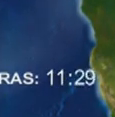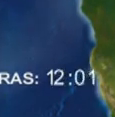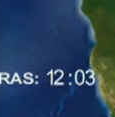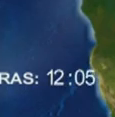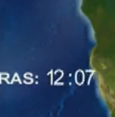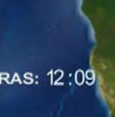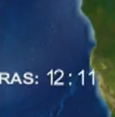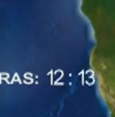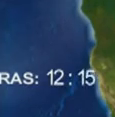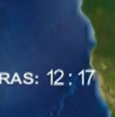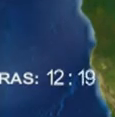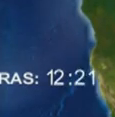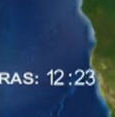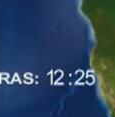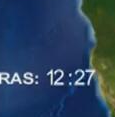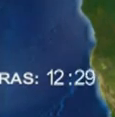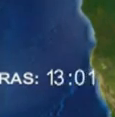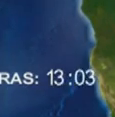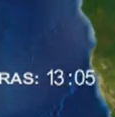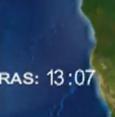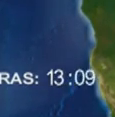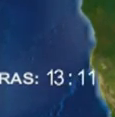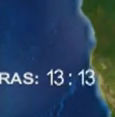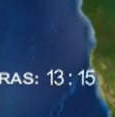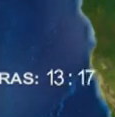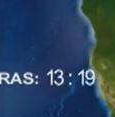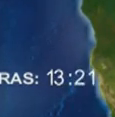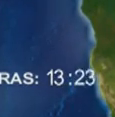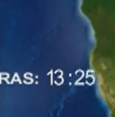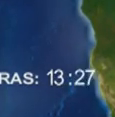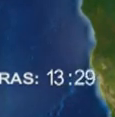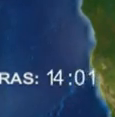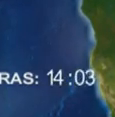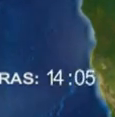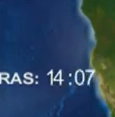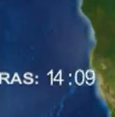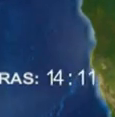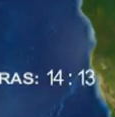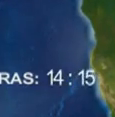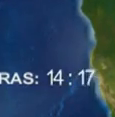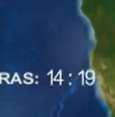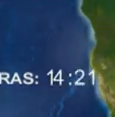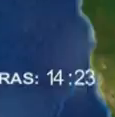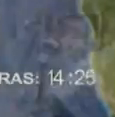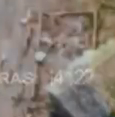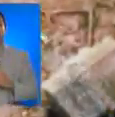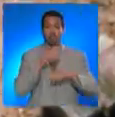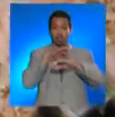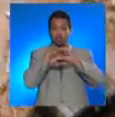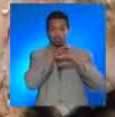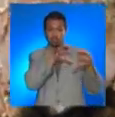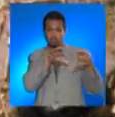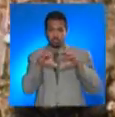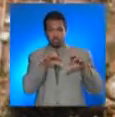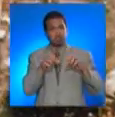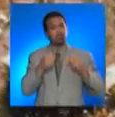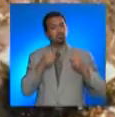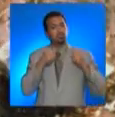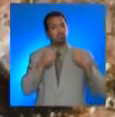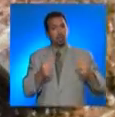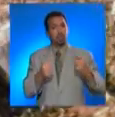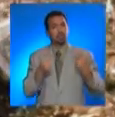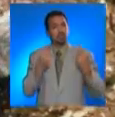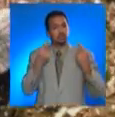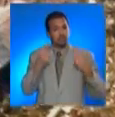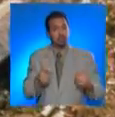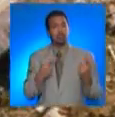around St. Martin, and 12 foot waves around Antigua and Dominica in the Lesser Ant Hills. One of the most destructive earthquakes of